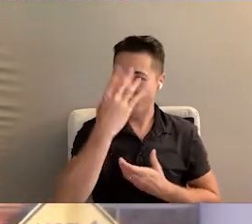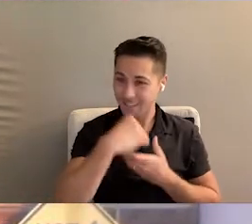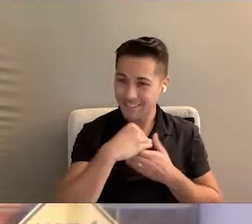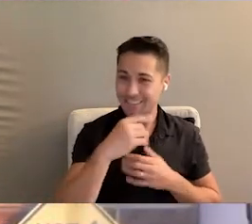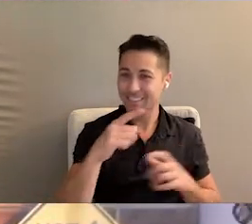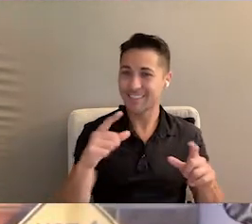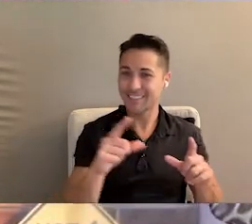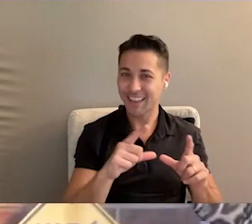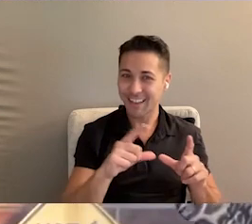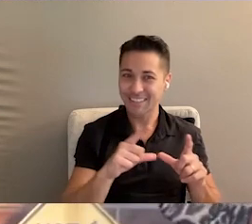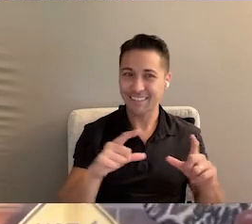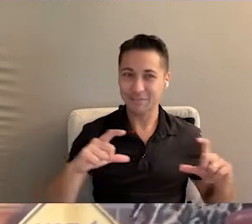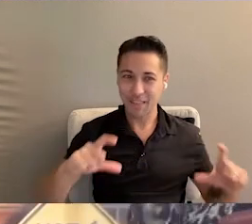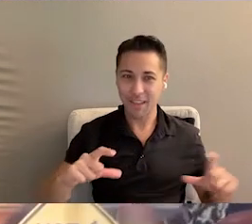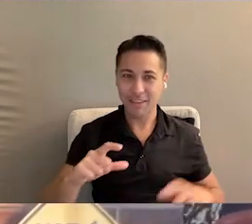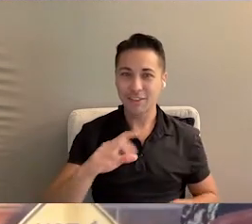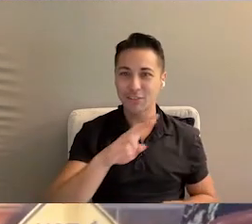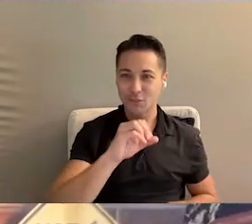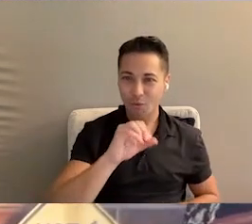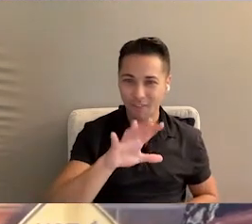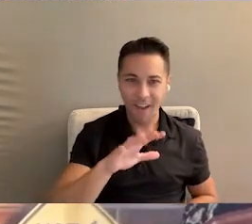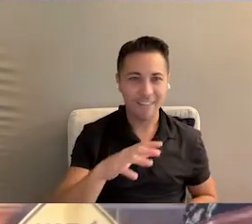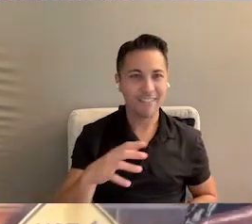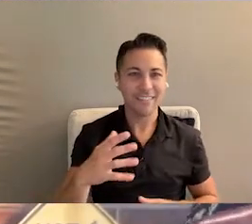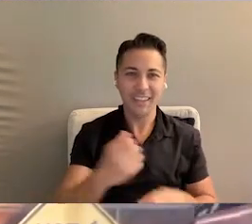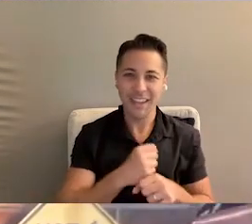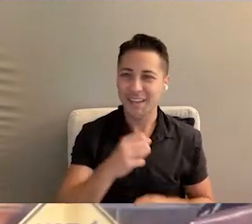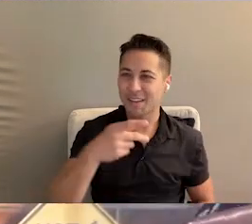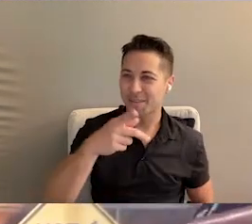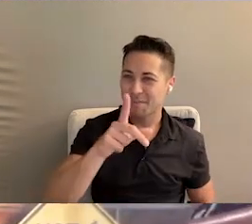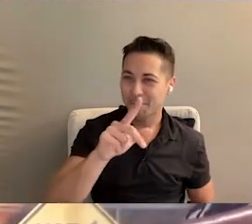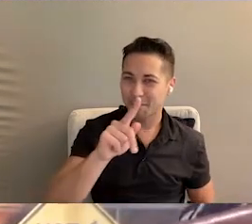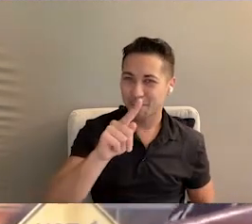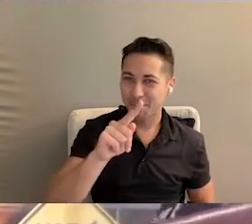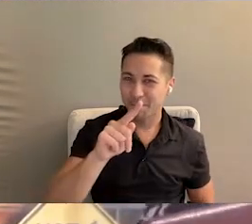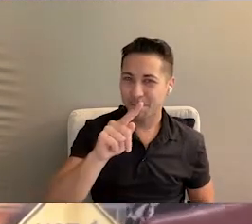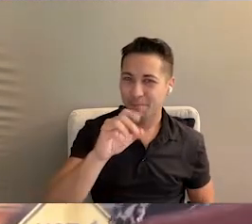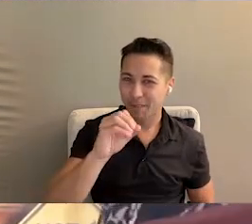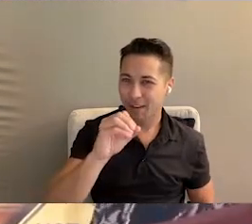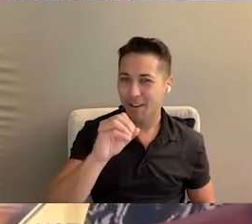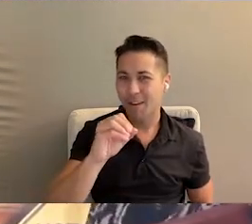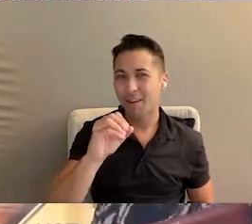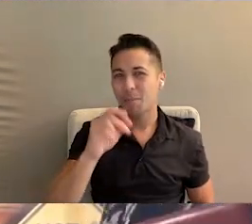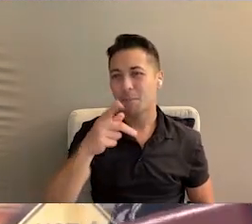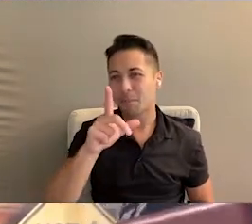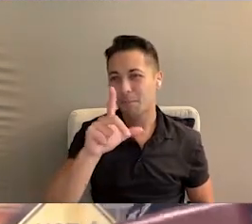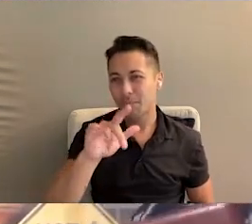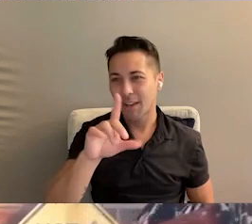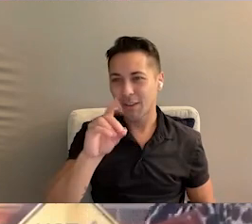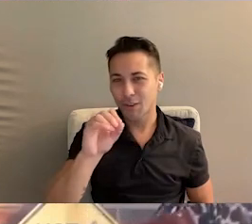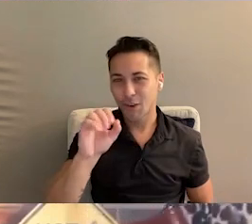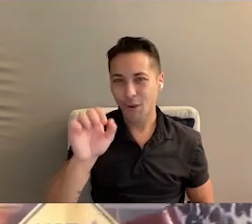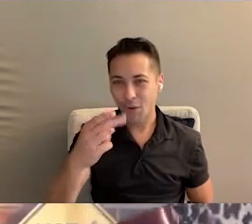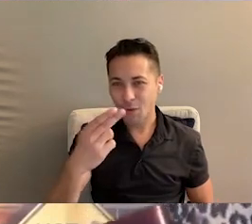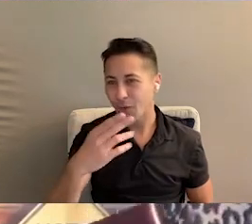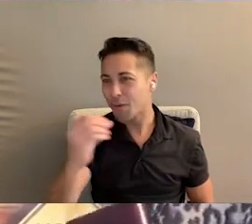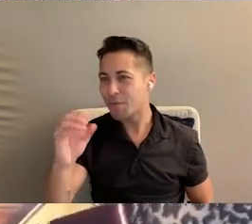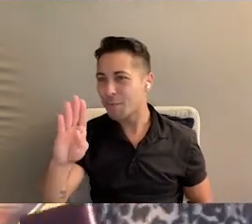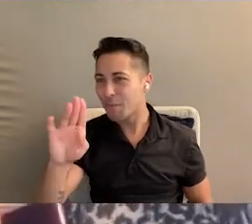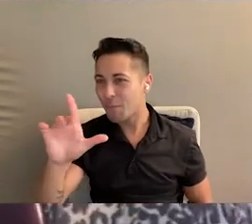205, Autism License Plate, Arc Broward, Booth 205, come get Play-Doh and Bubbles. And enjoy your day. Thank you.